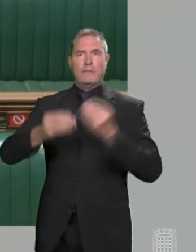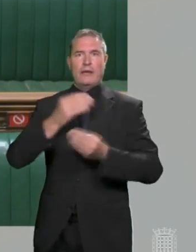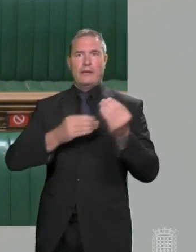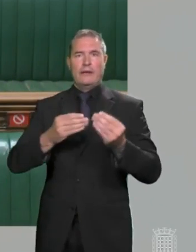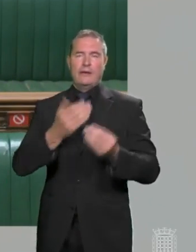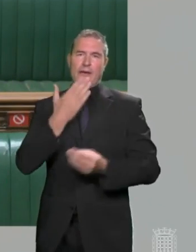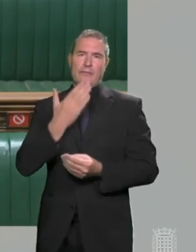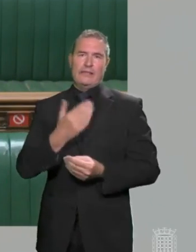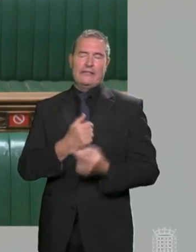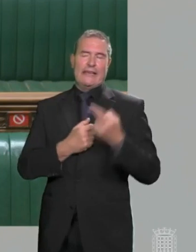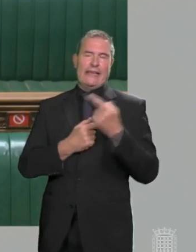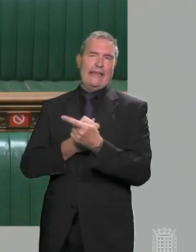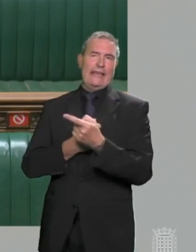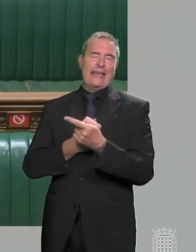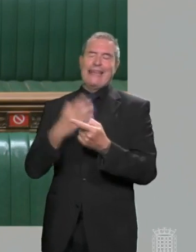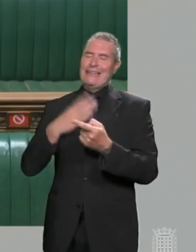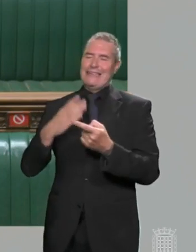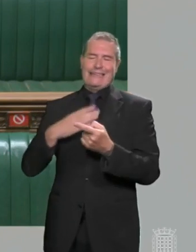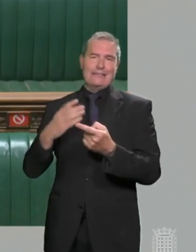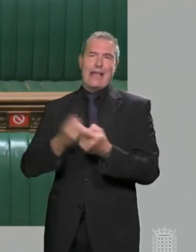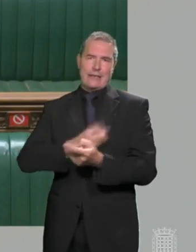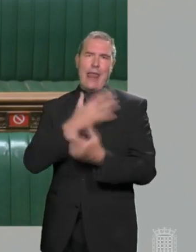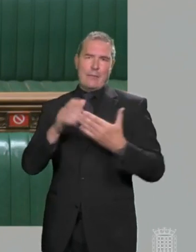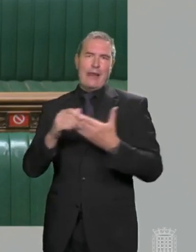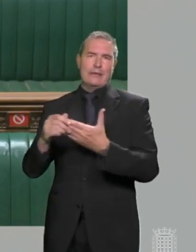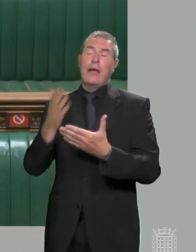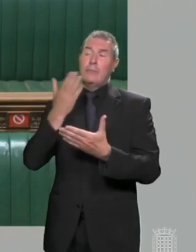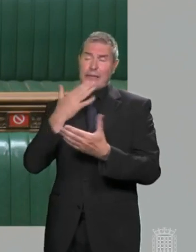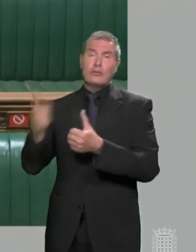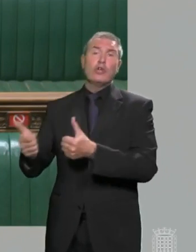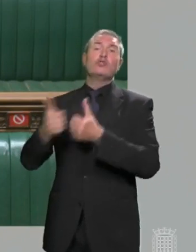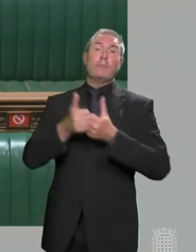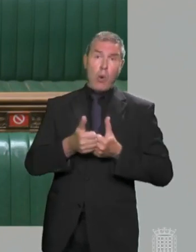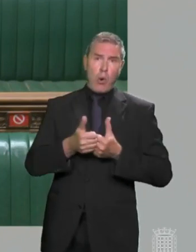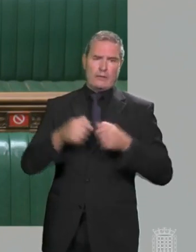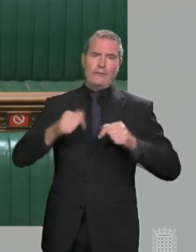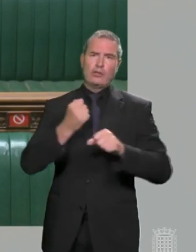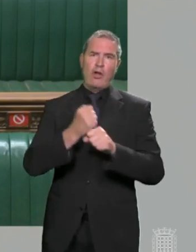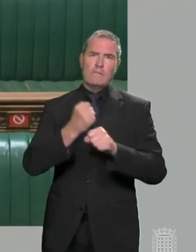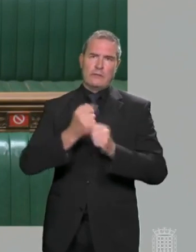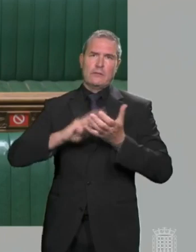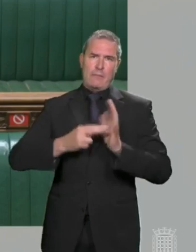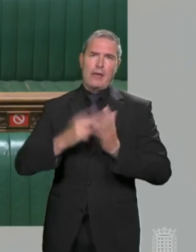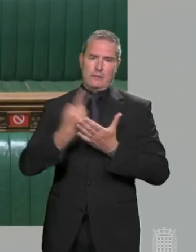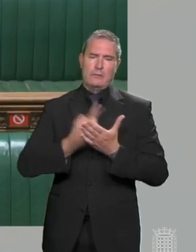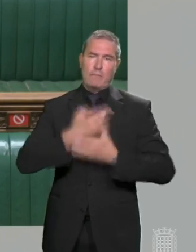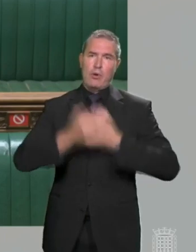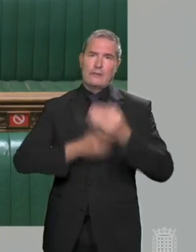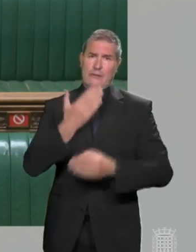once in his time as Leader of the Opposition to hear some support for what the Government is doing and